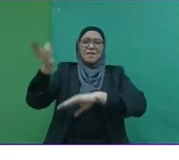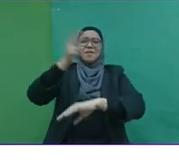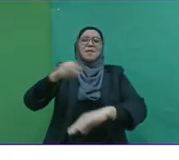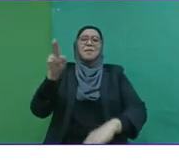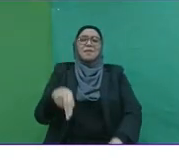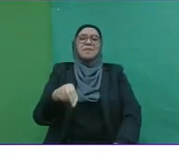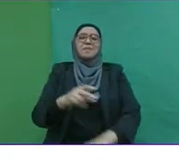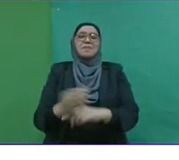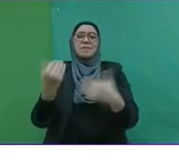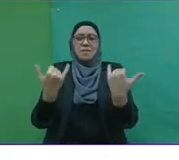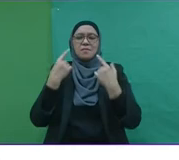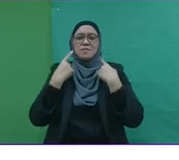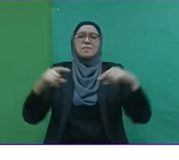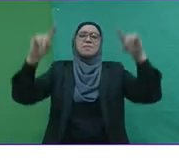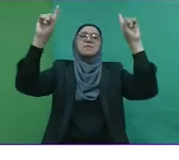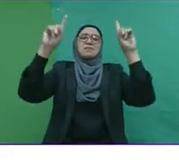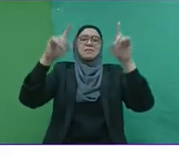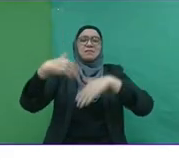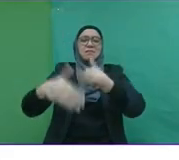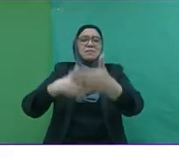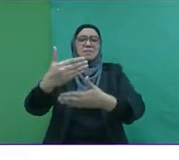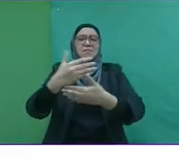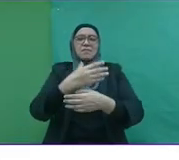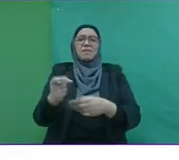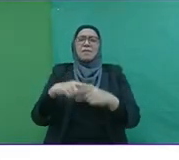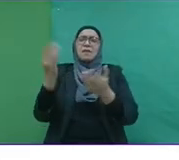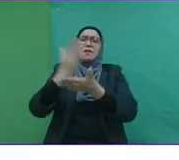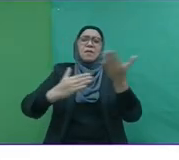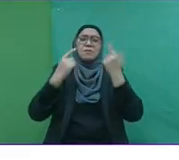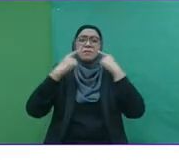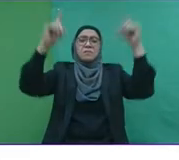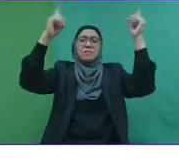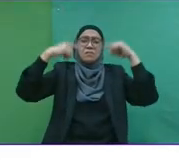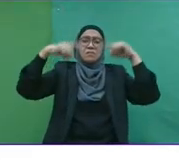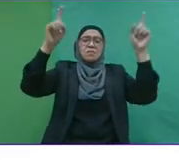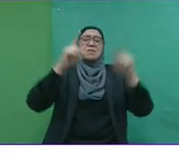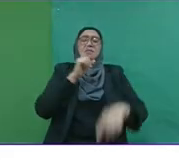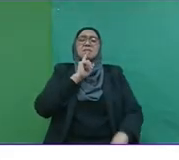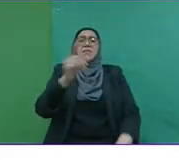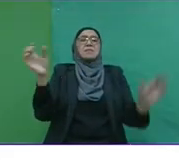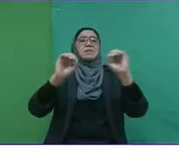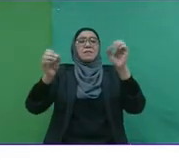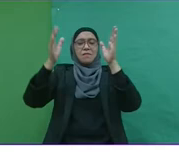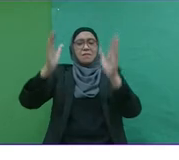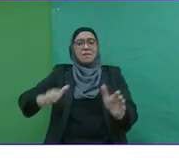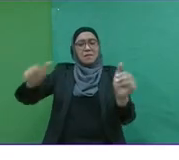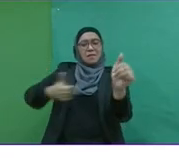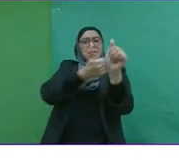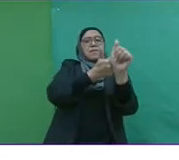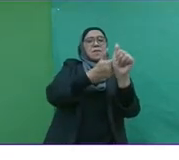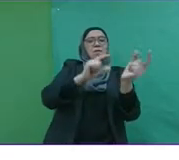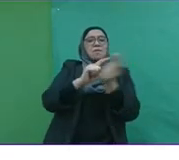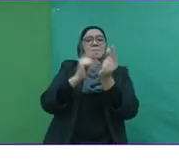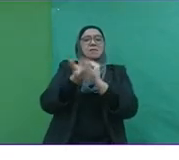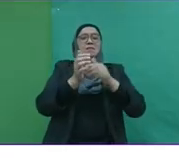Some successful entrepreneurs, family businesses, unfortunately, do not have a successor to take